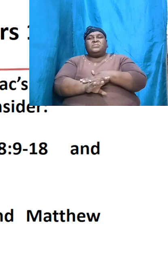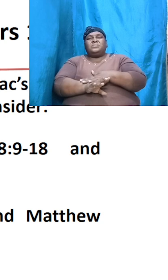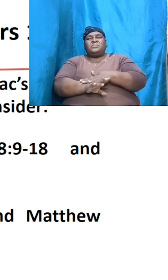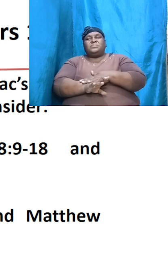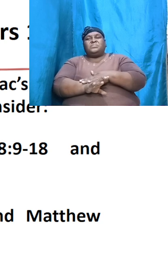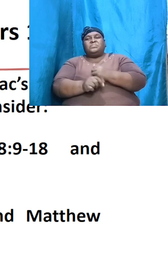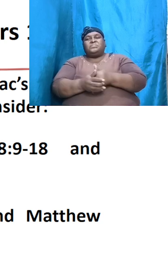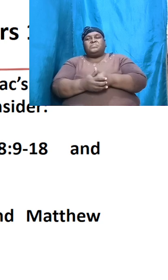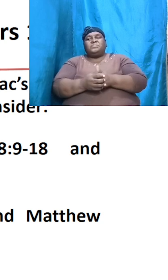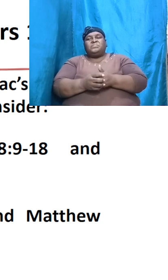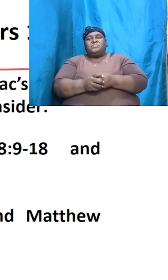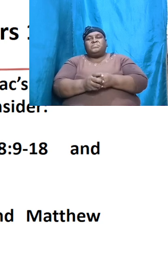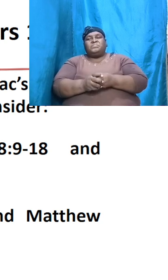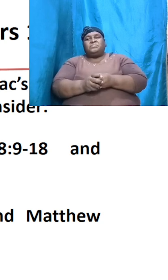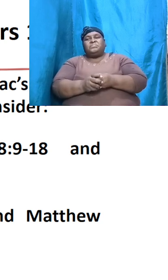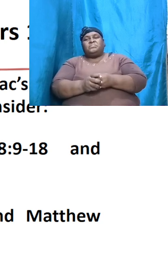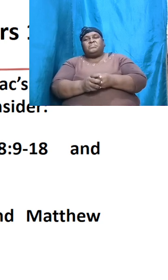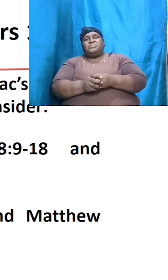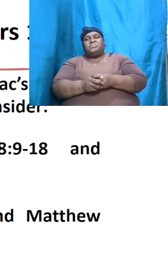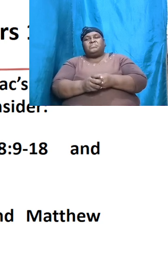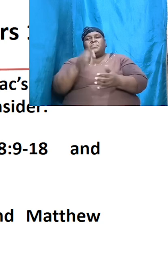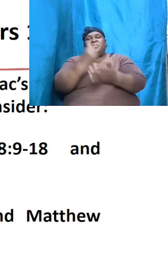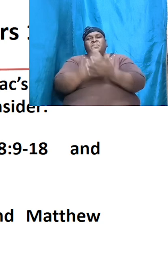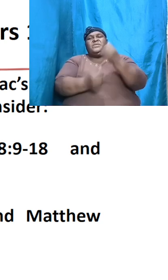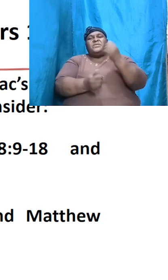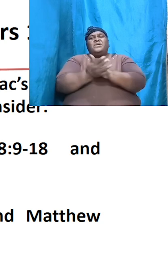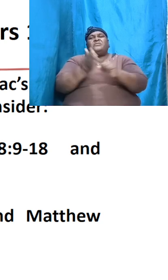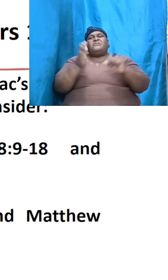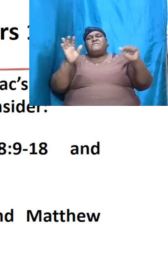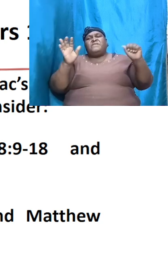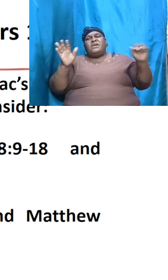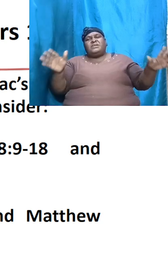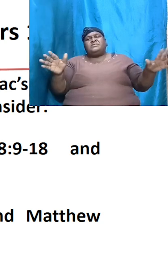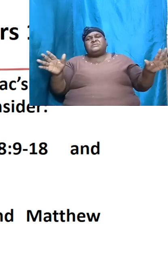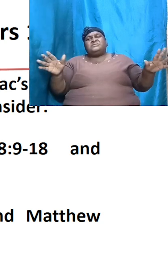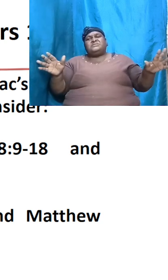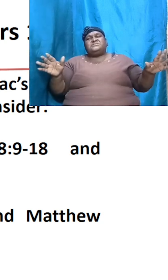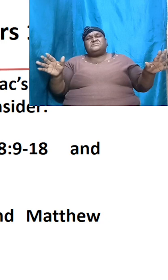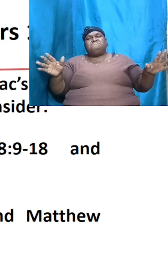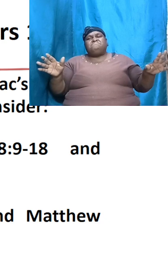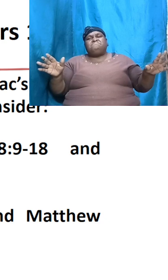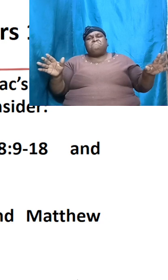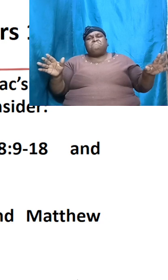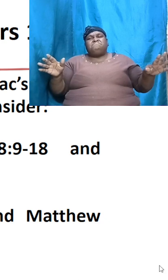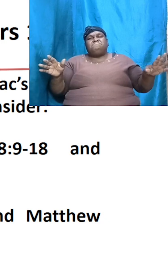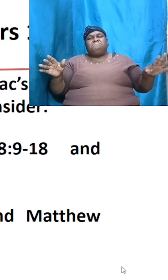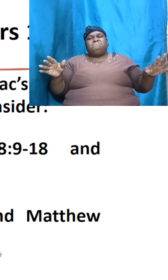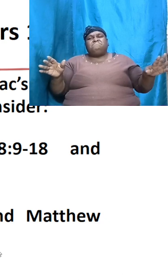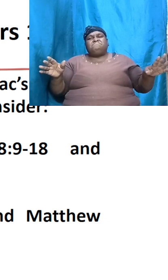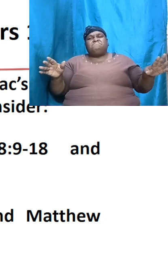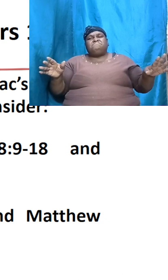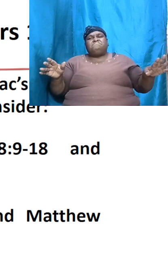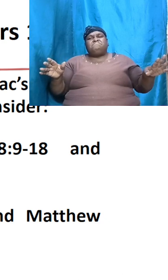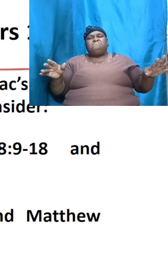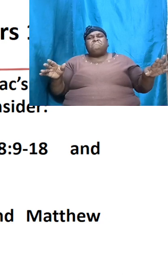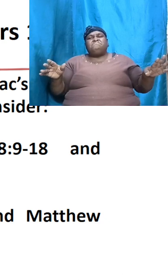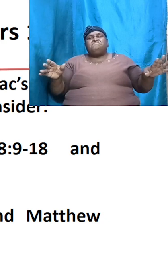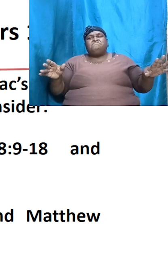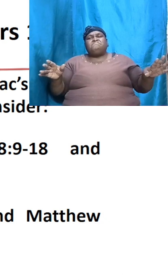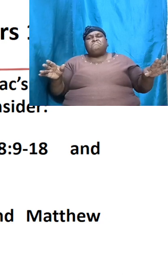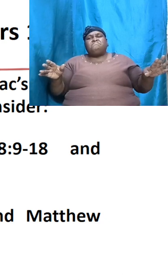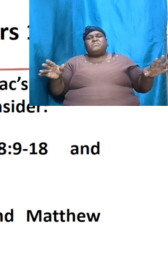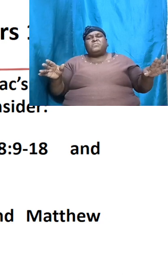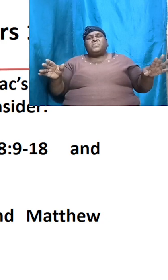to 18 we can't read them now look at it make notes of what scriptures are here I want us to read them brothers and sisters and then